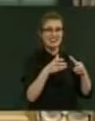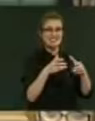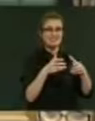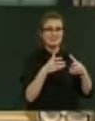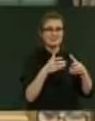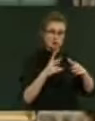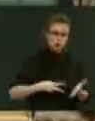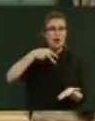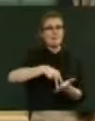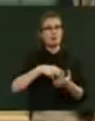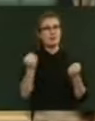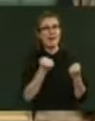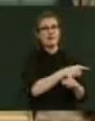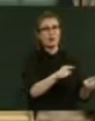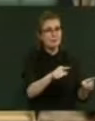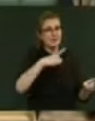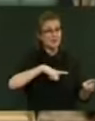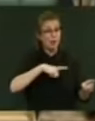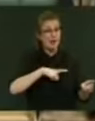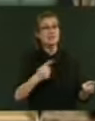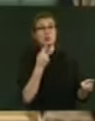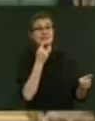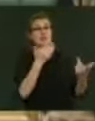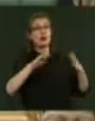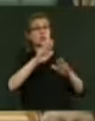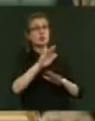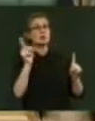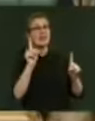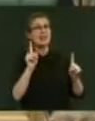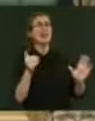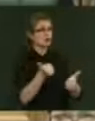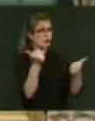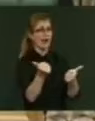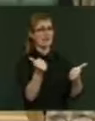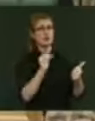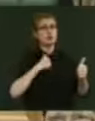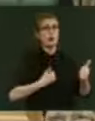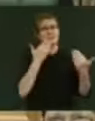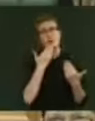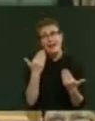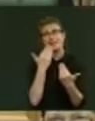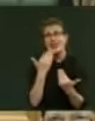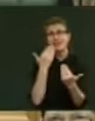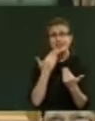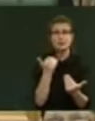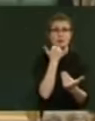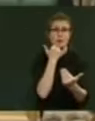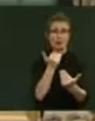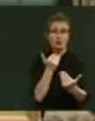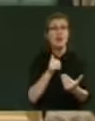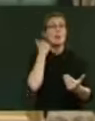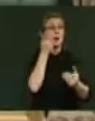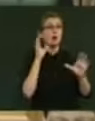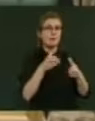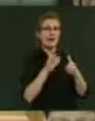to Aotearoa today, it's OK, don't take us too much. The Māori Party rocked up, and we're delivered beside this